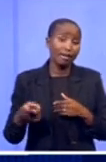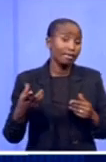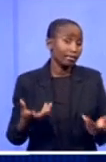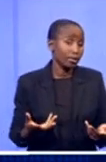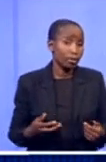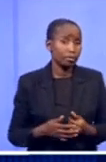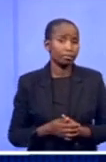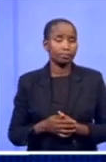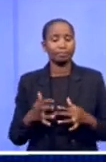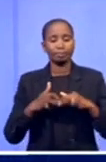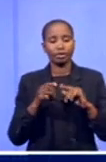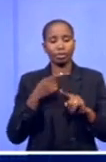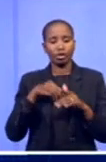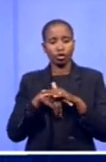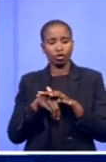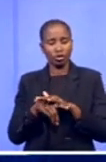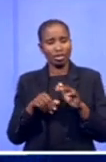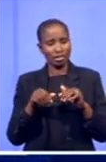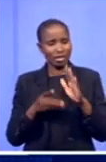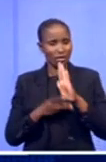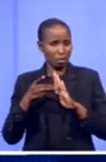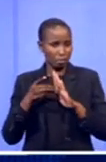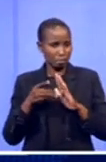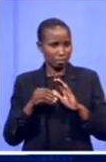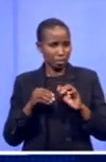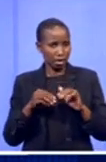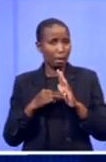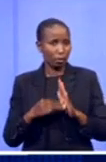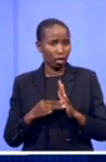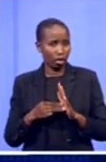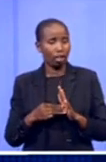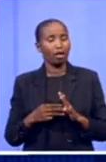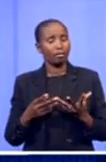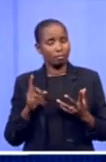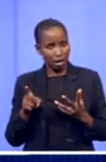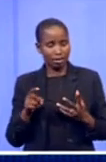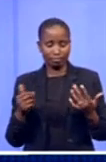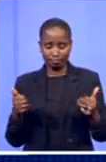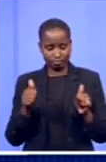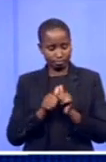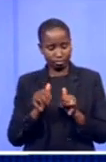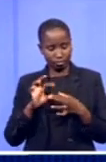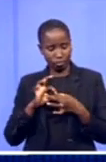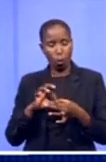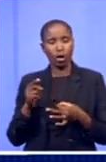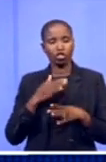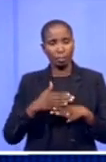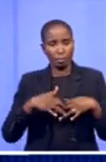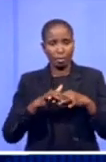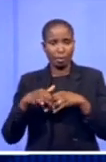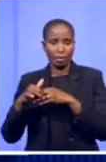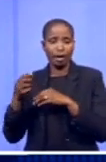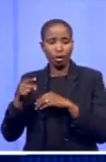because it's important that we always link investment to job creation, to local economic development. And of course, we will see new commitments